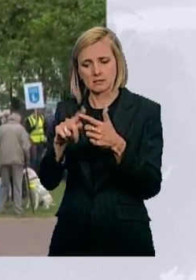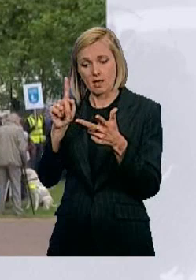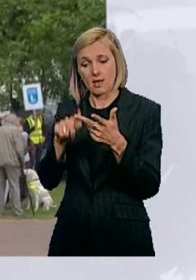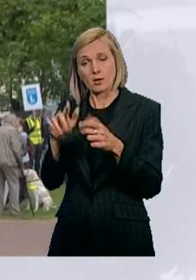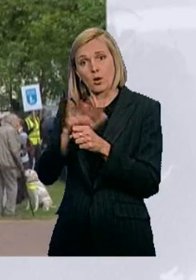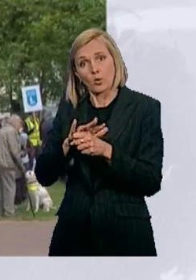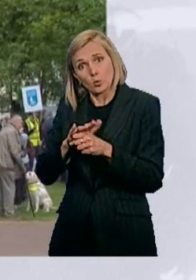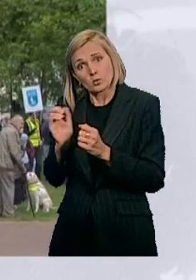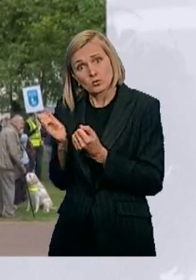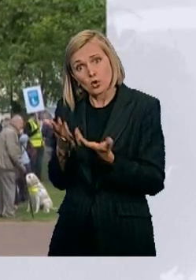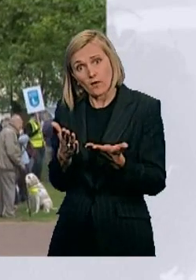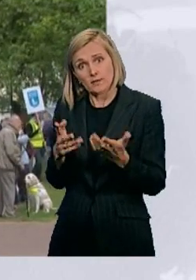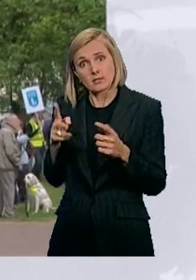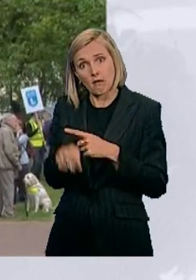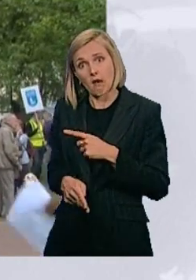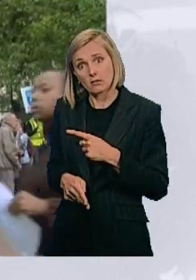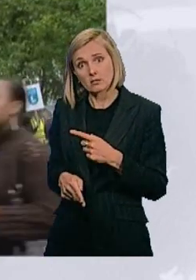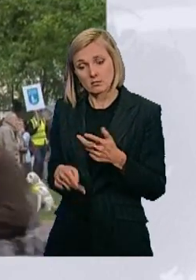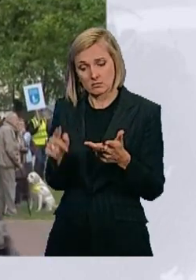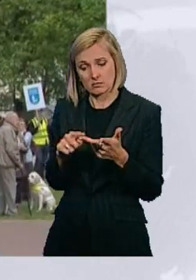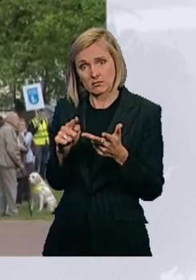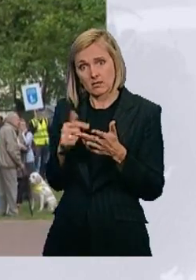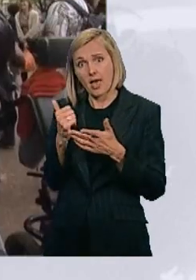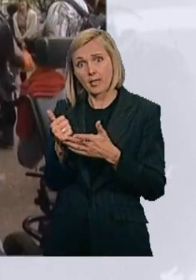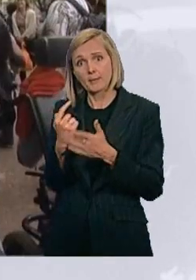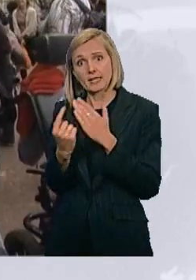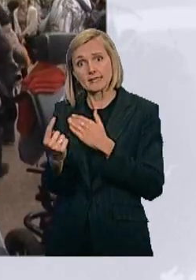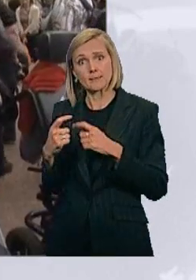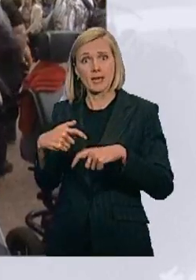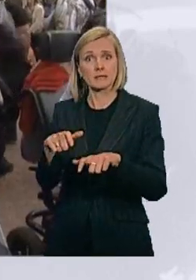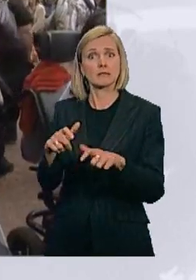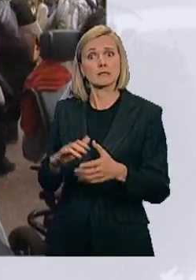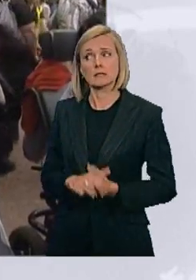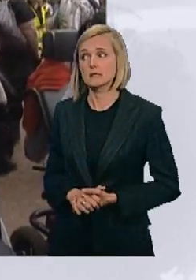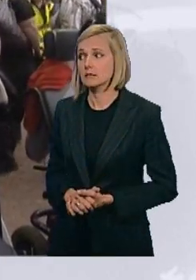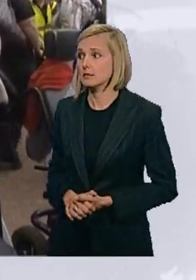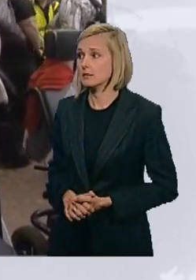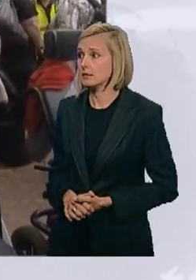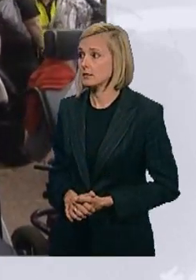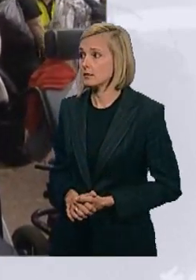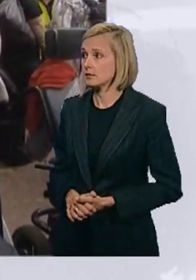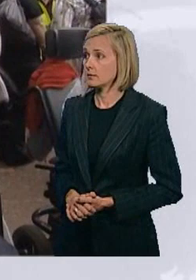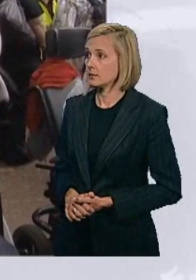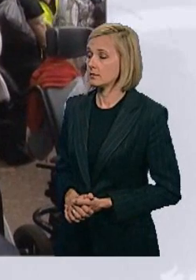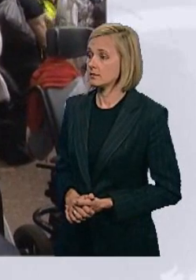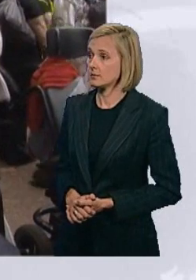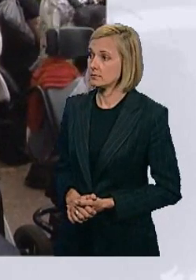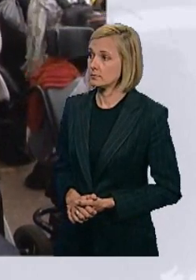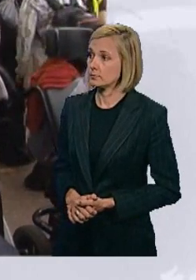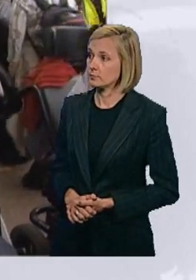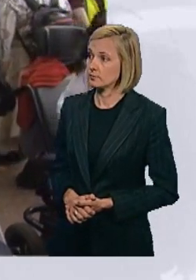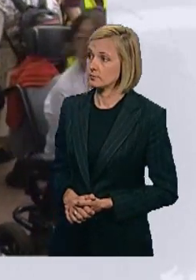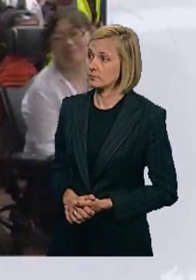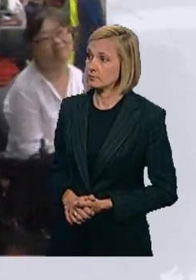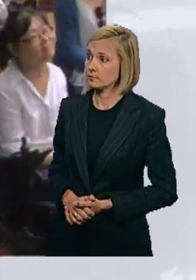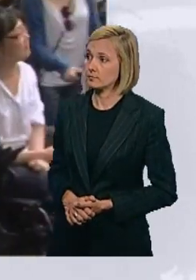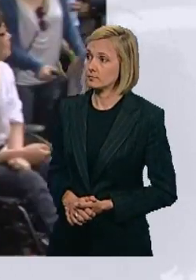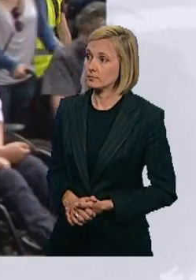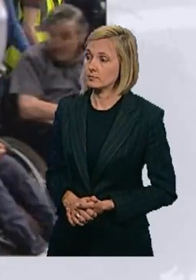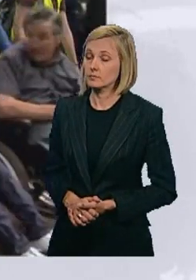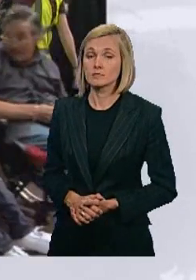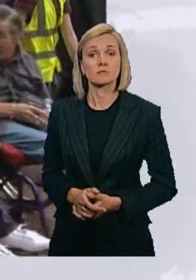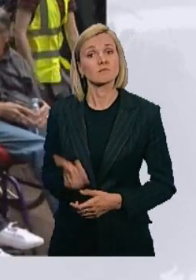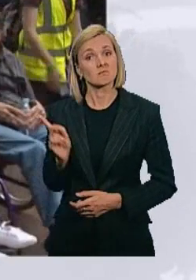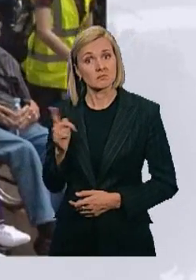which they say for many are the key to staying independent campaigners claim over the course of the parliament